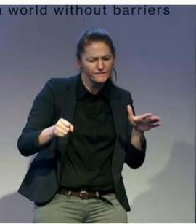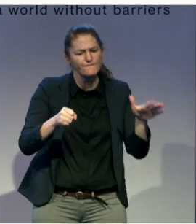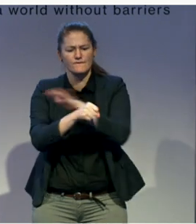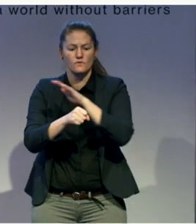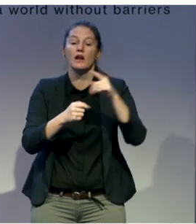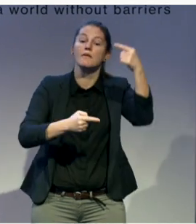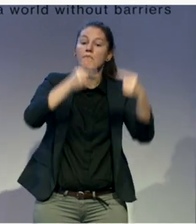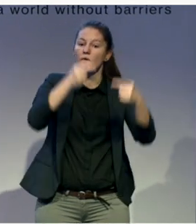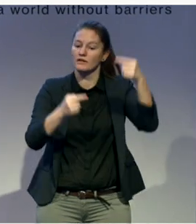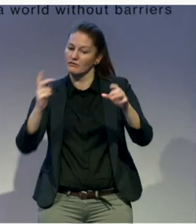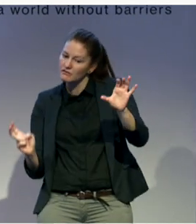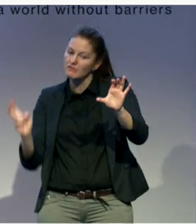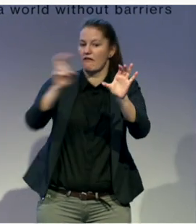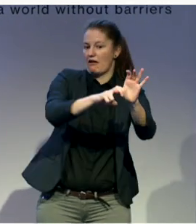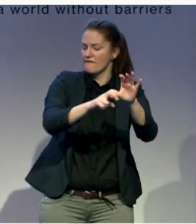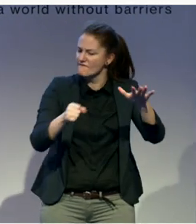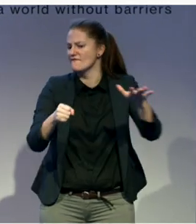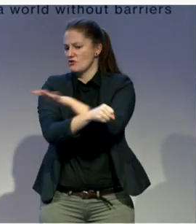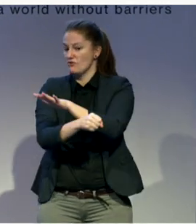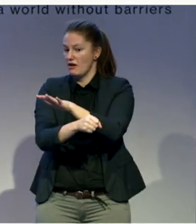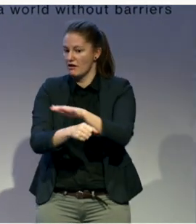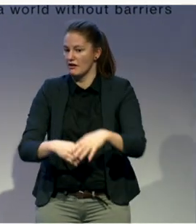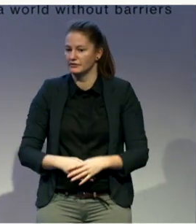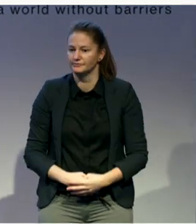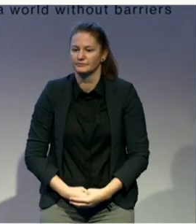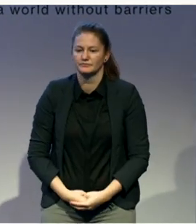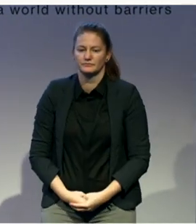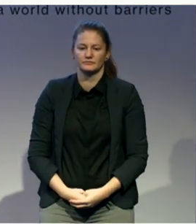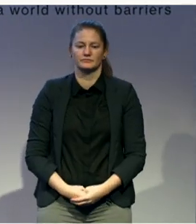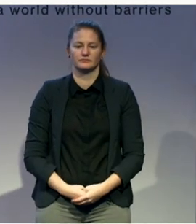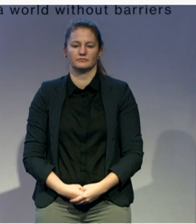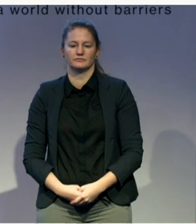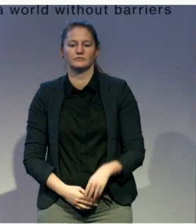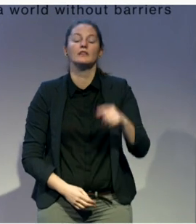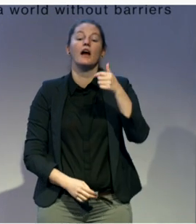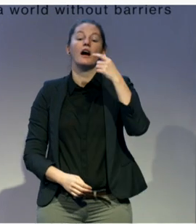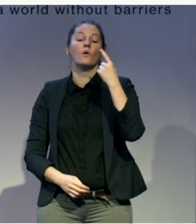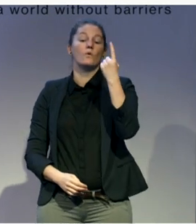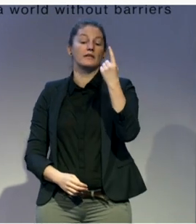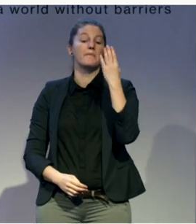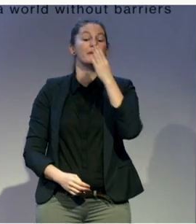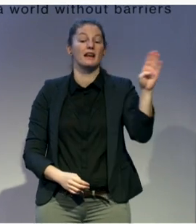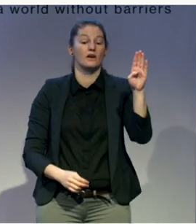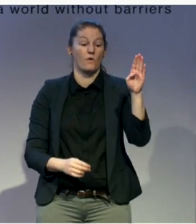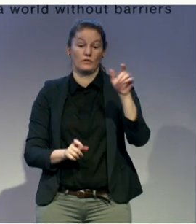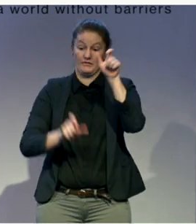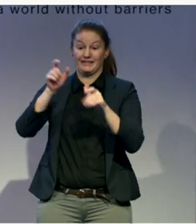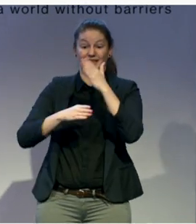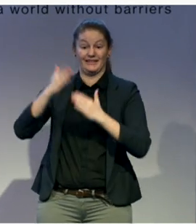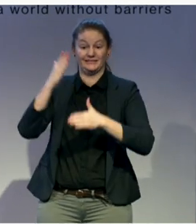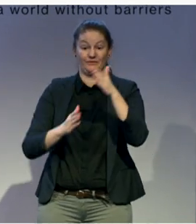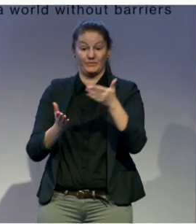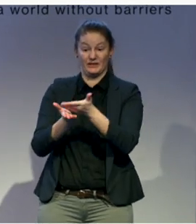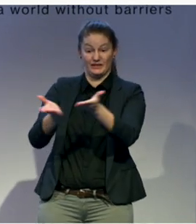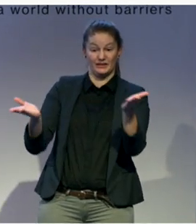almost 1 billion people with disabilities worldwide. At 13% of the population, when people with disabilities are excluded from participating